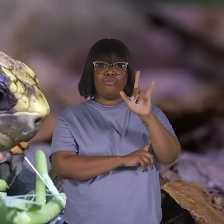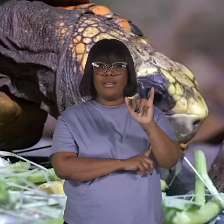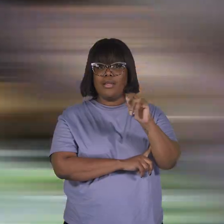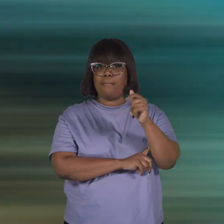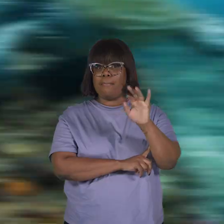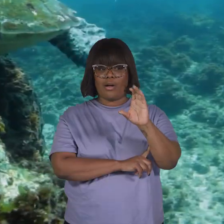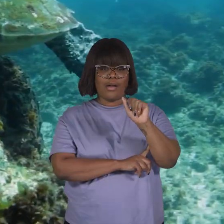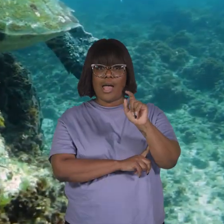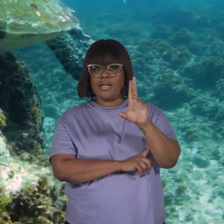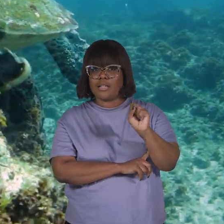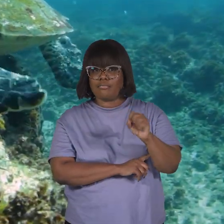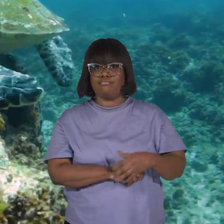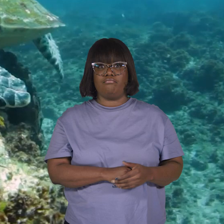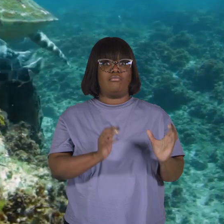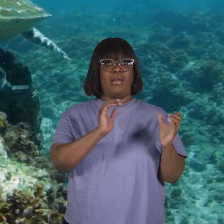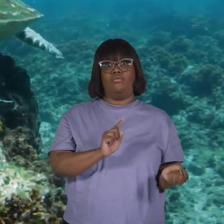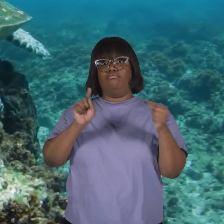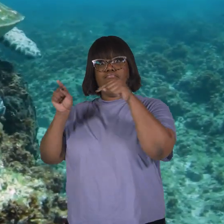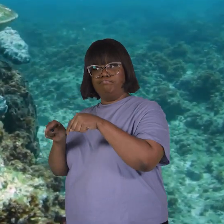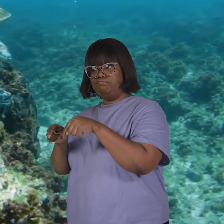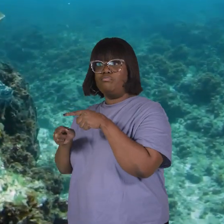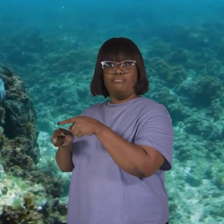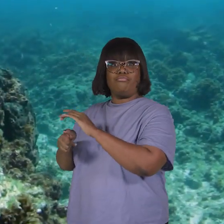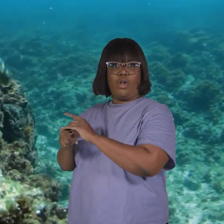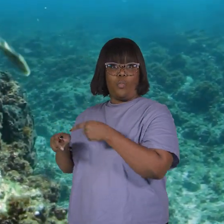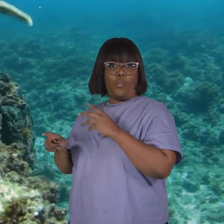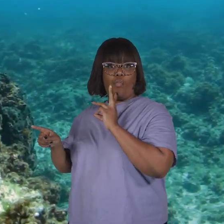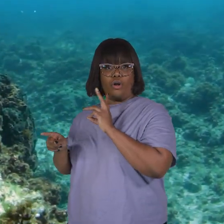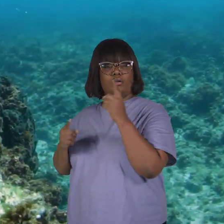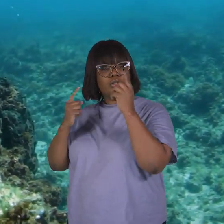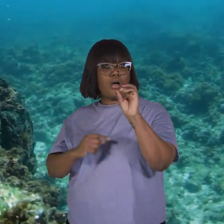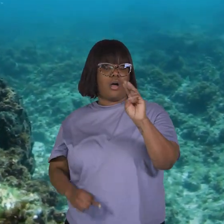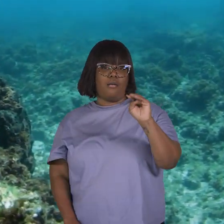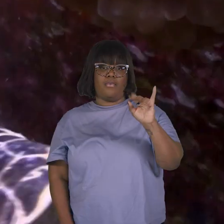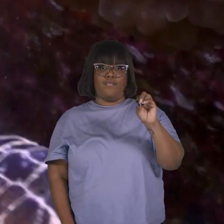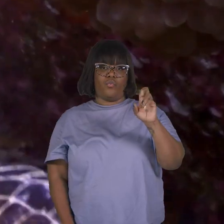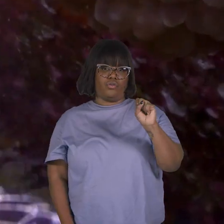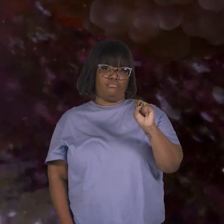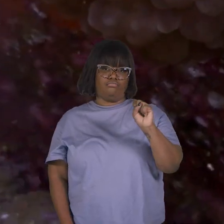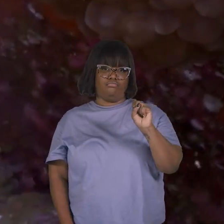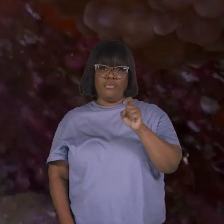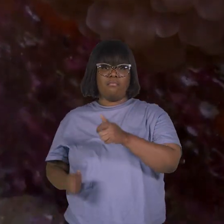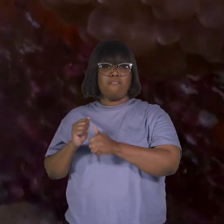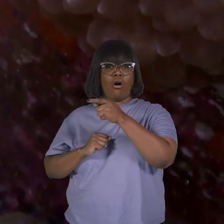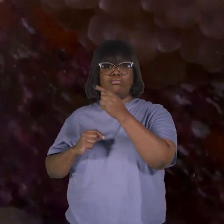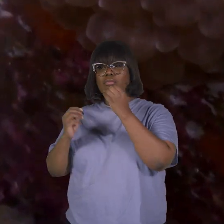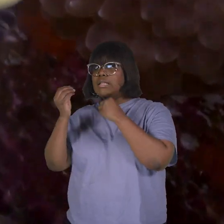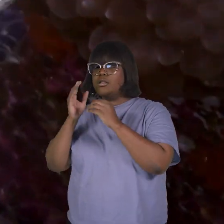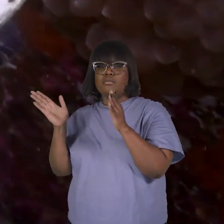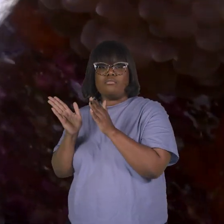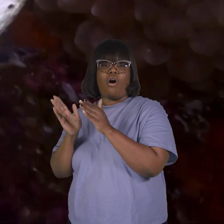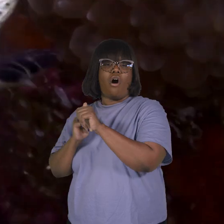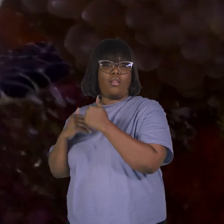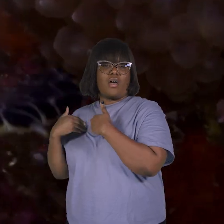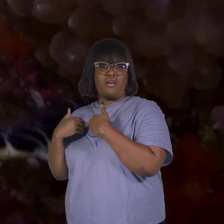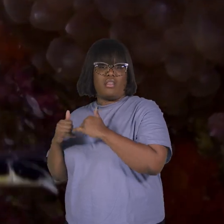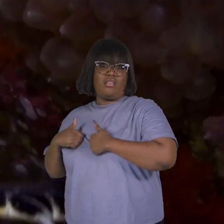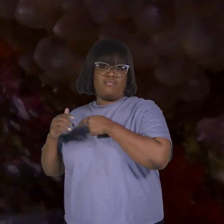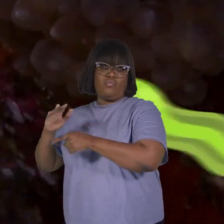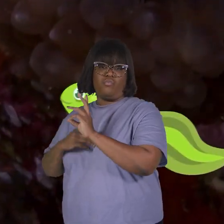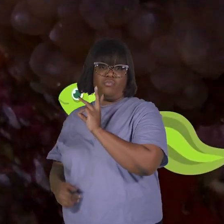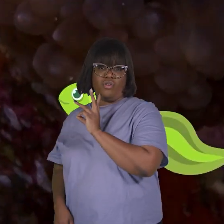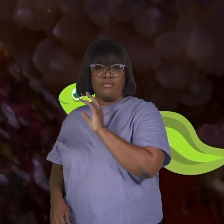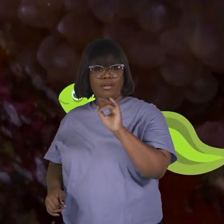cactus. In comparison, aquatic turtles are omnivores as well and mostly eat other animals that live in the water,